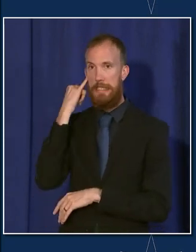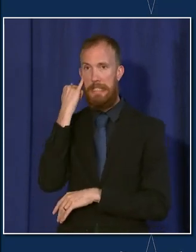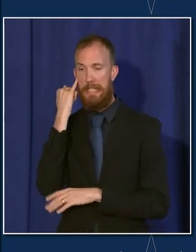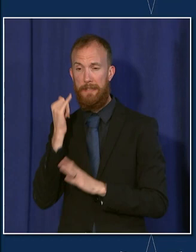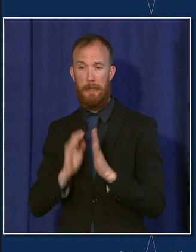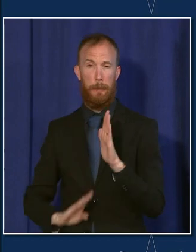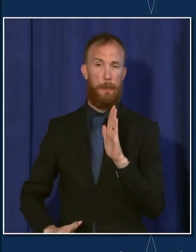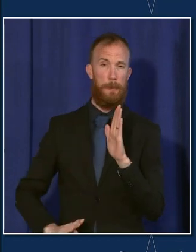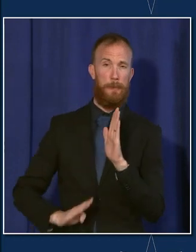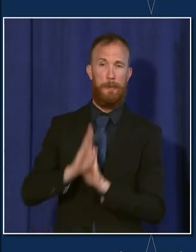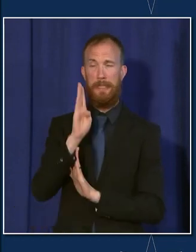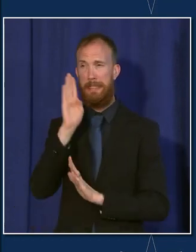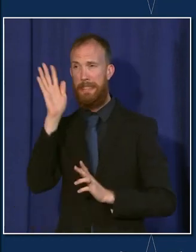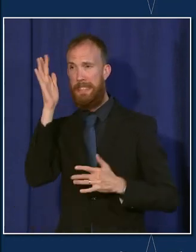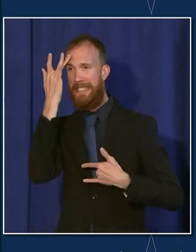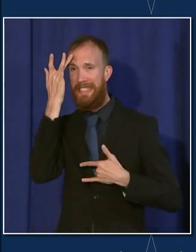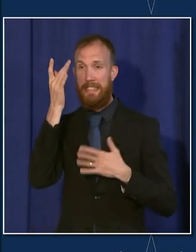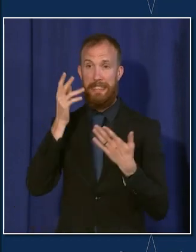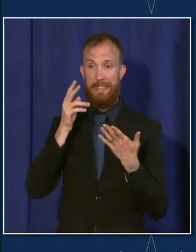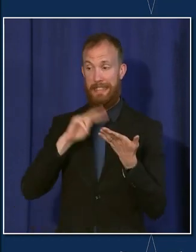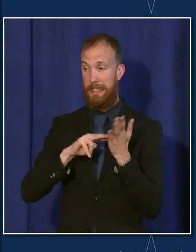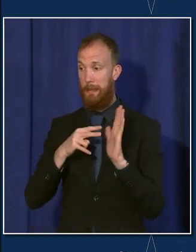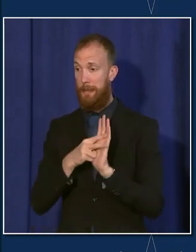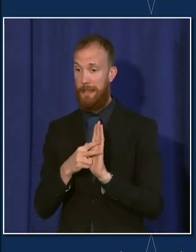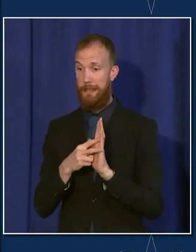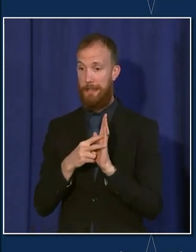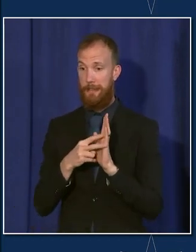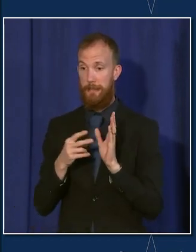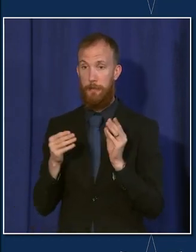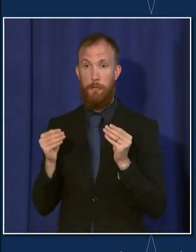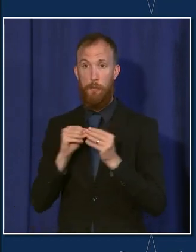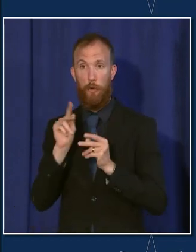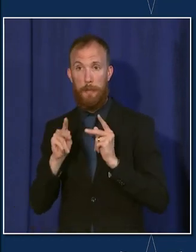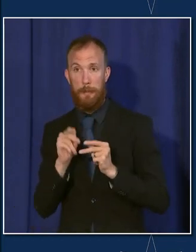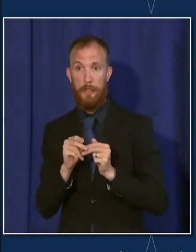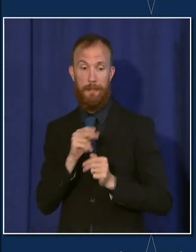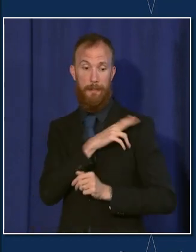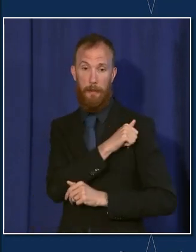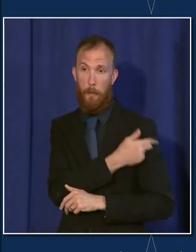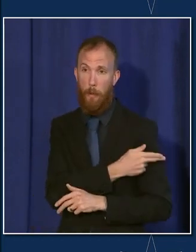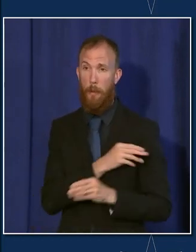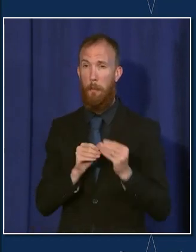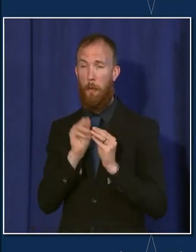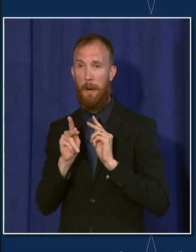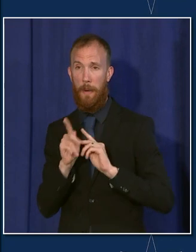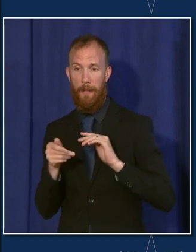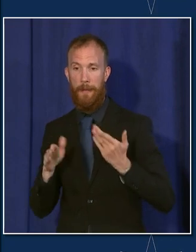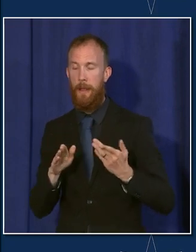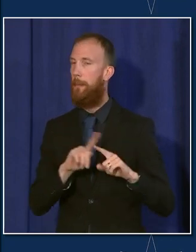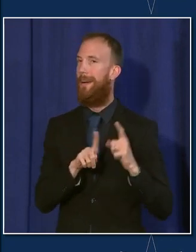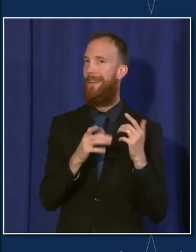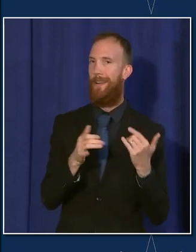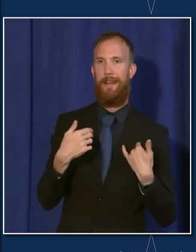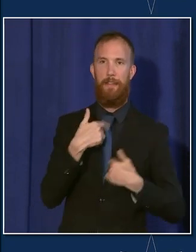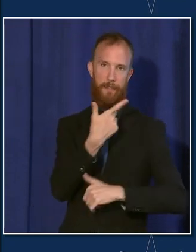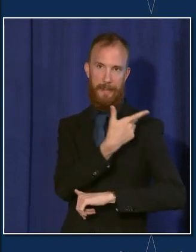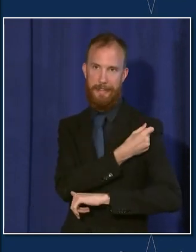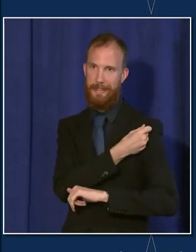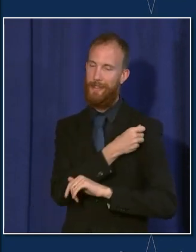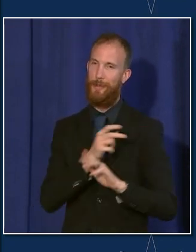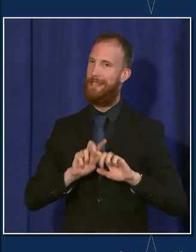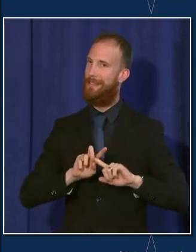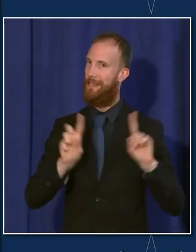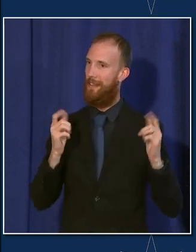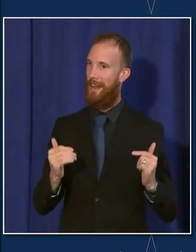high hospitalization count and a high death count. And we're hopeful that having the masks in place for everybody will get us through